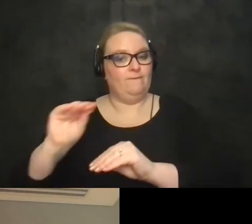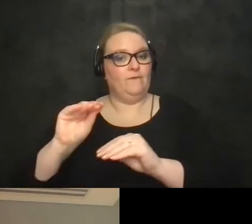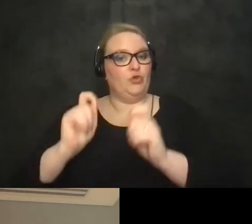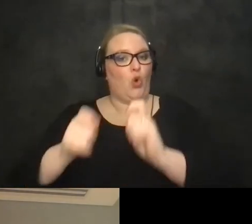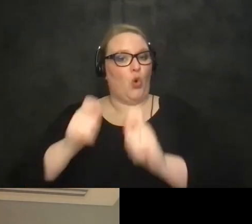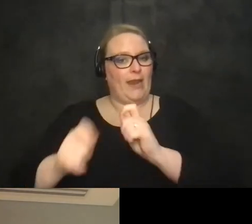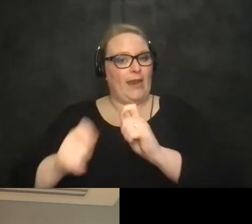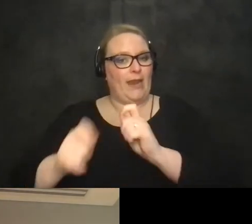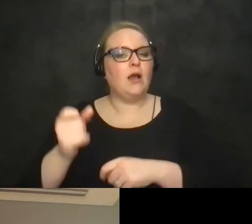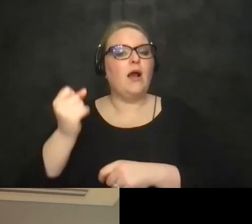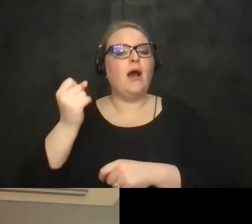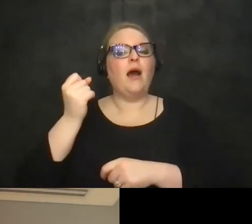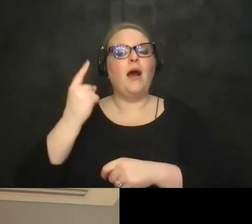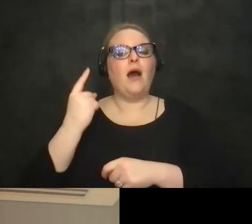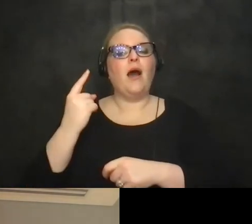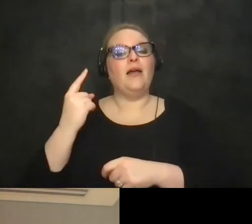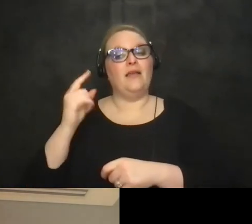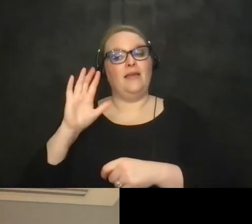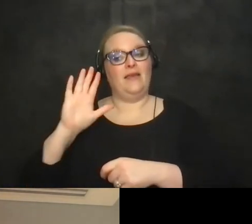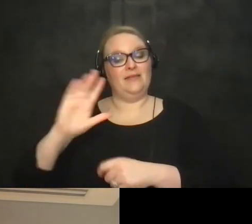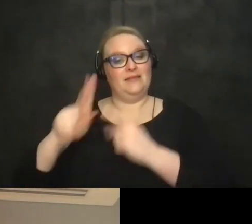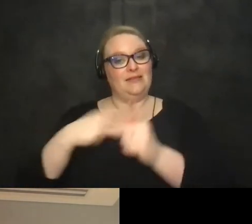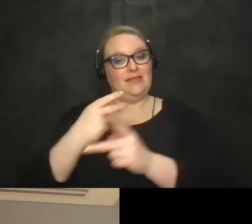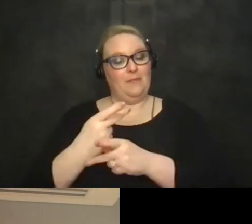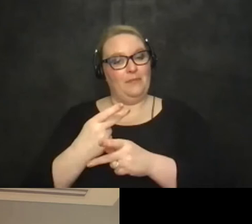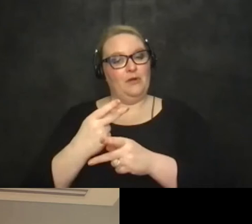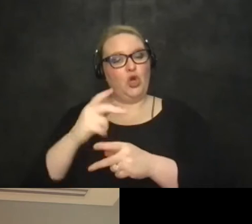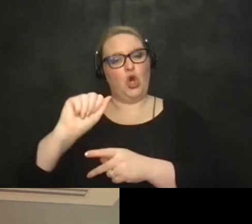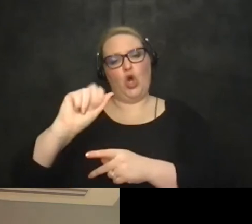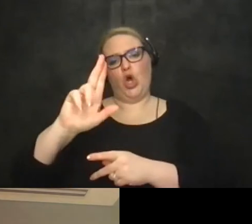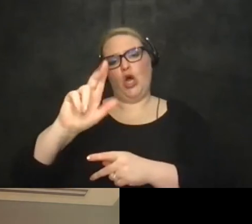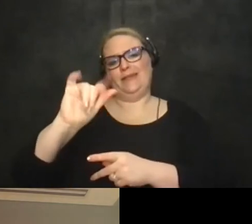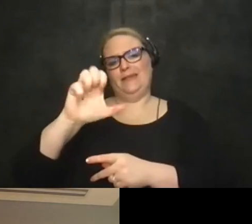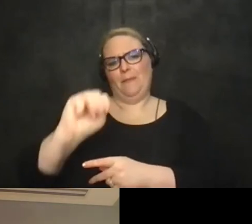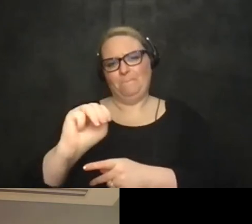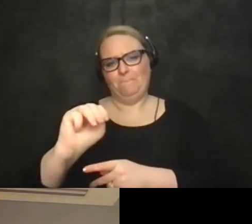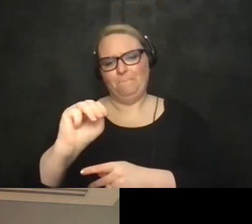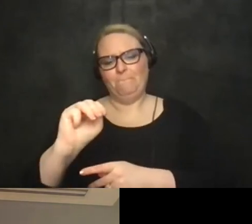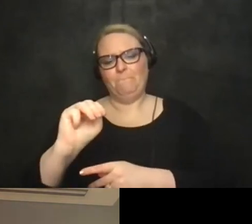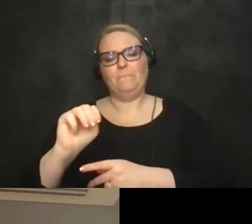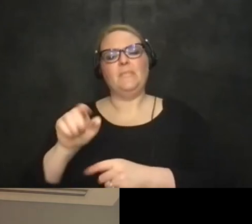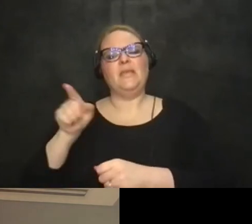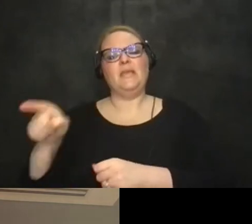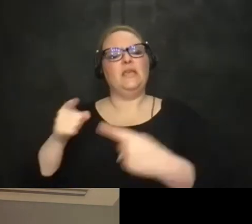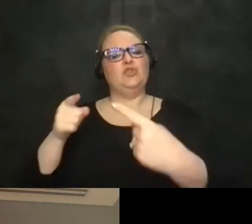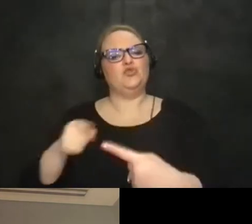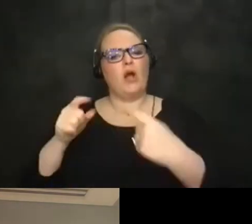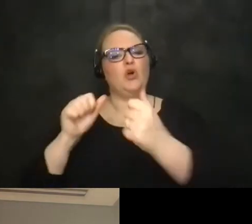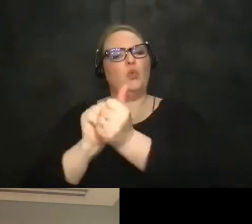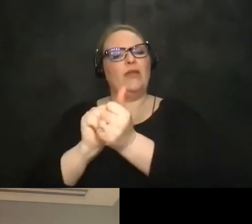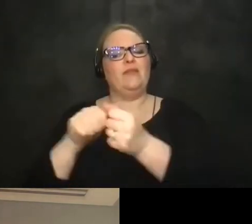due to um the type of autism he has he has a very he has very different a lot of difficulty with spatial awareness